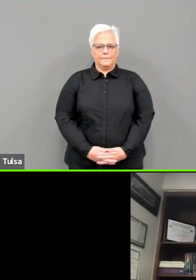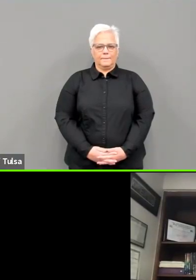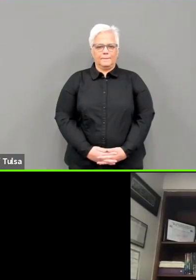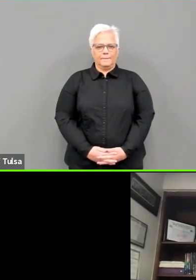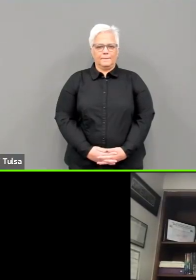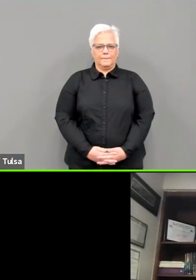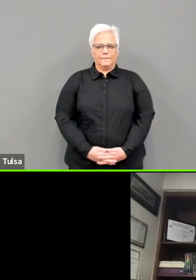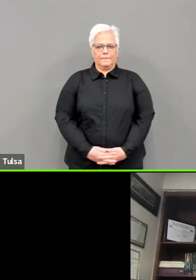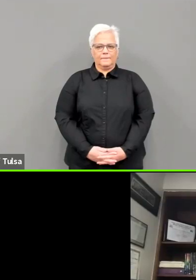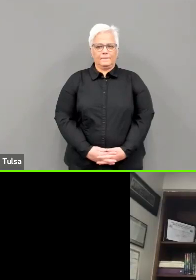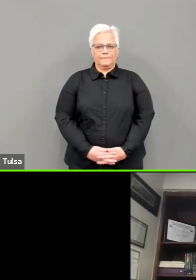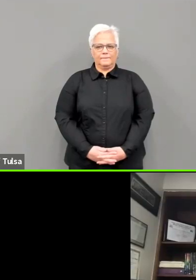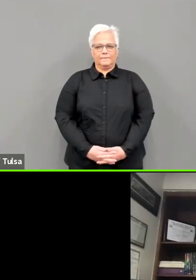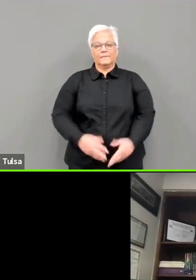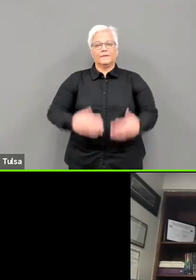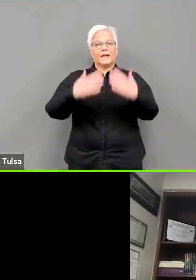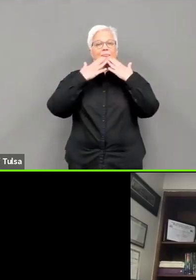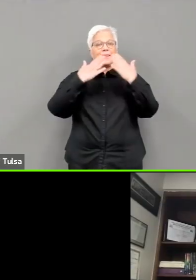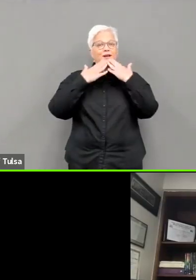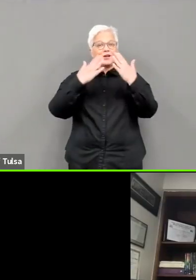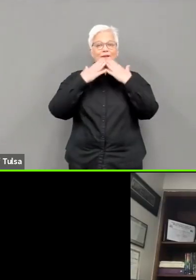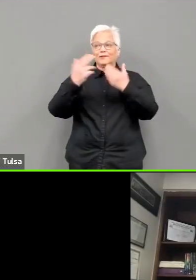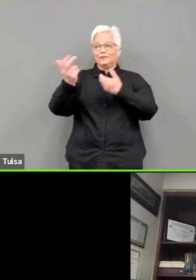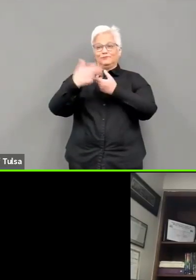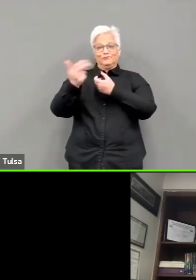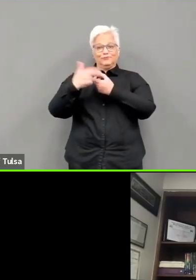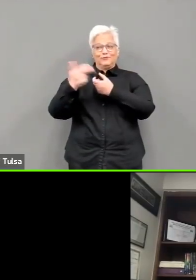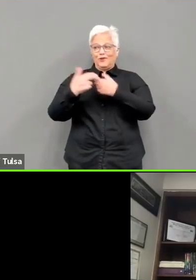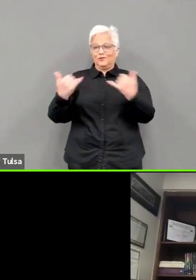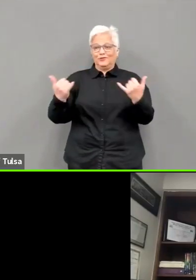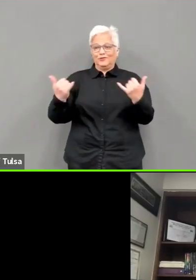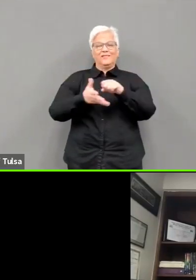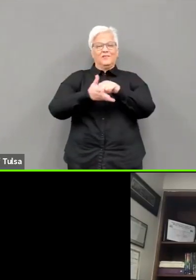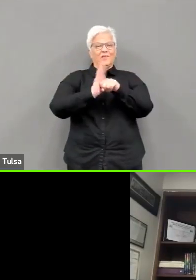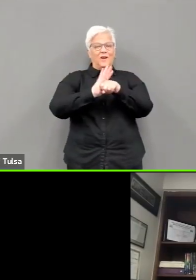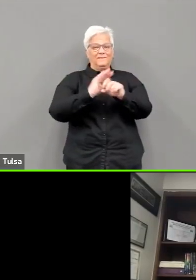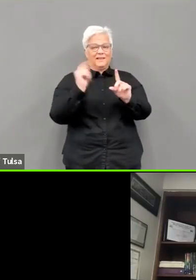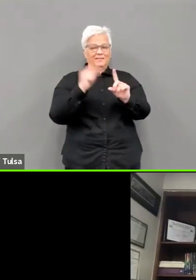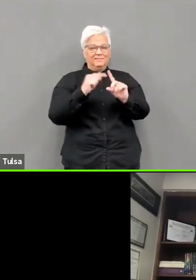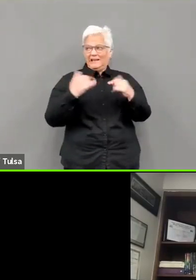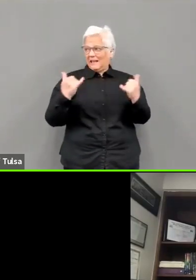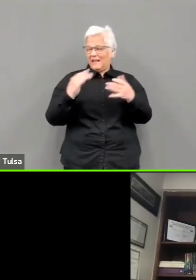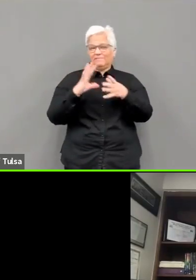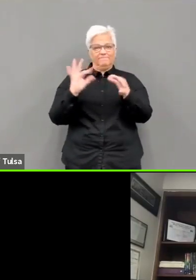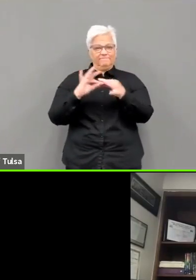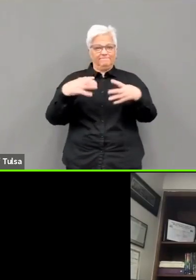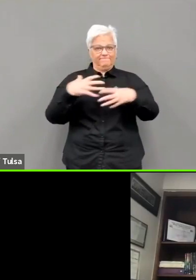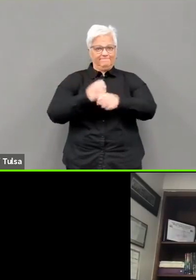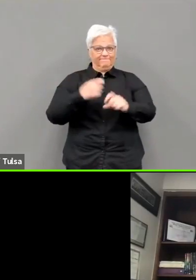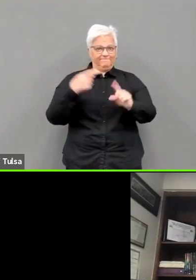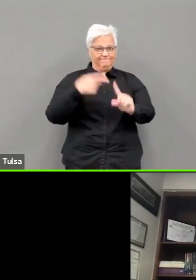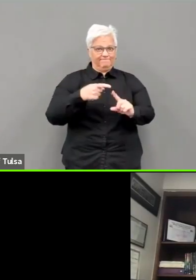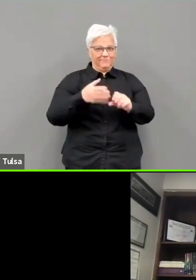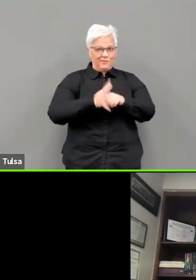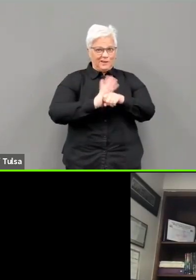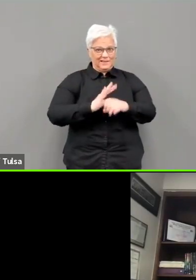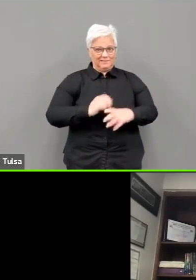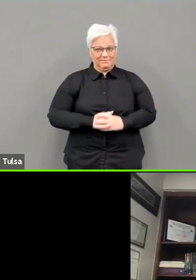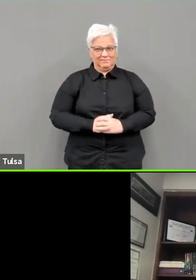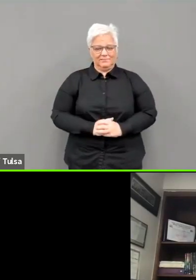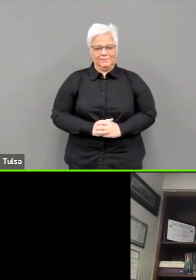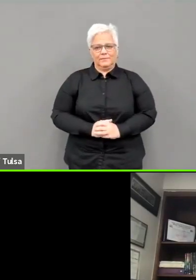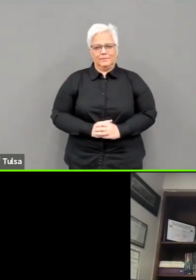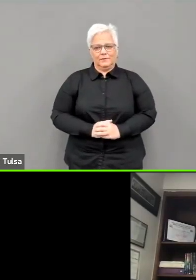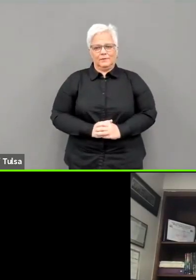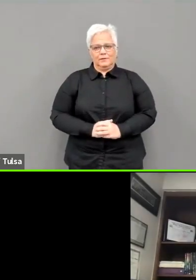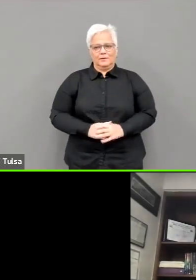Thank you for joining us today for this COVID-19 briefing on March the 4th, 2021 to commemorate the one